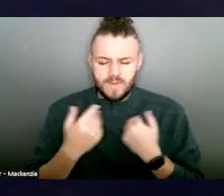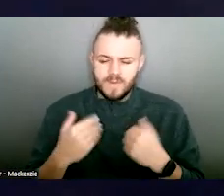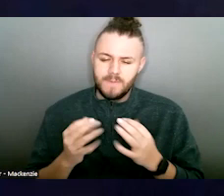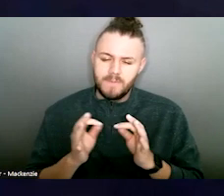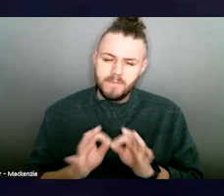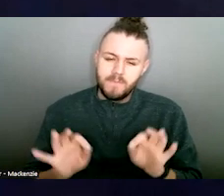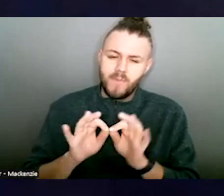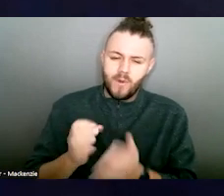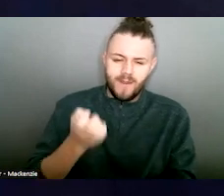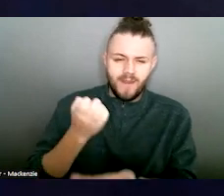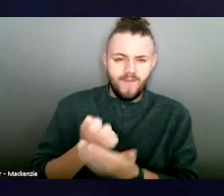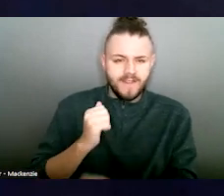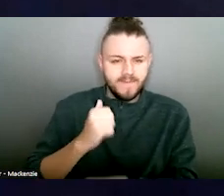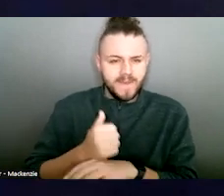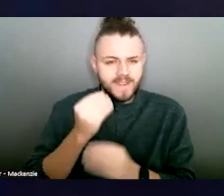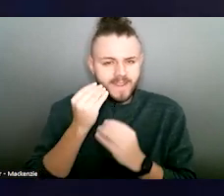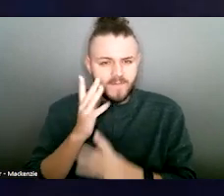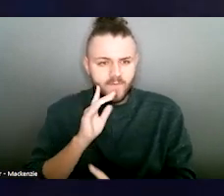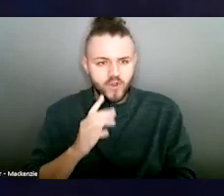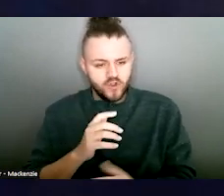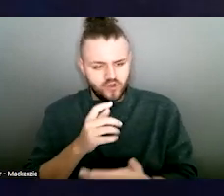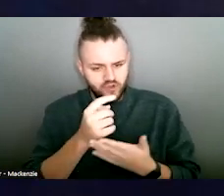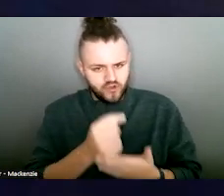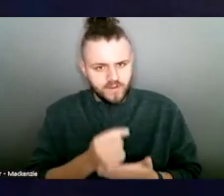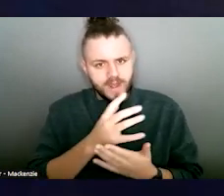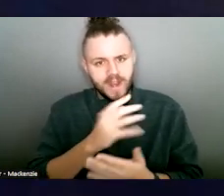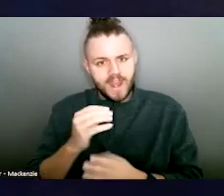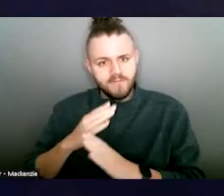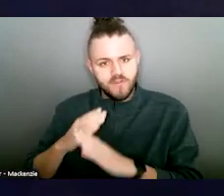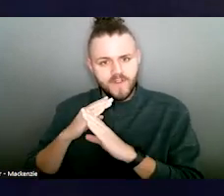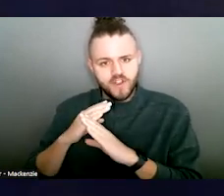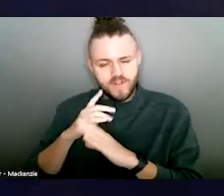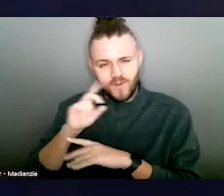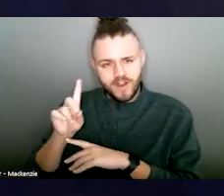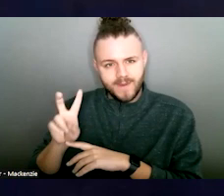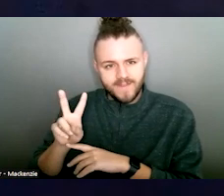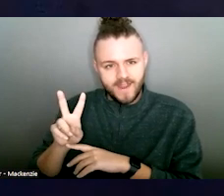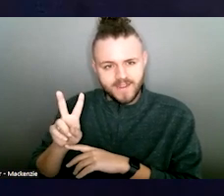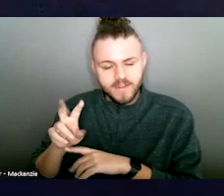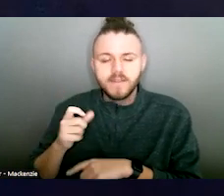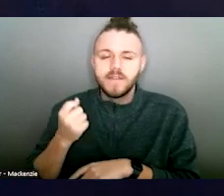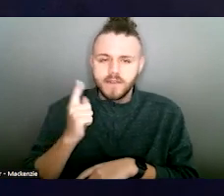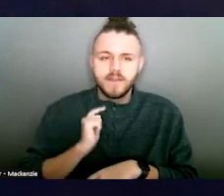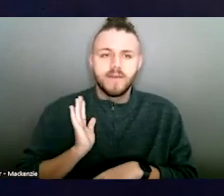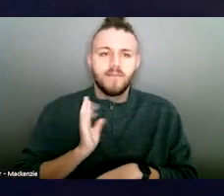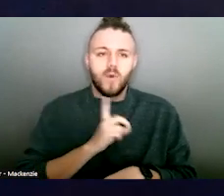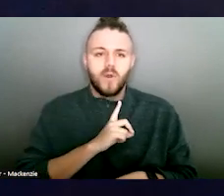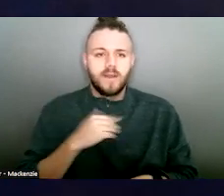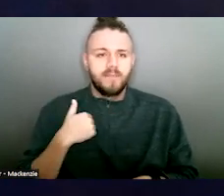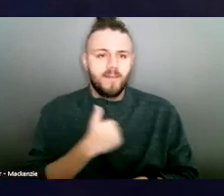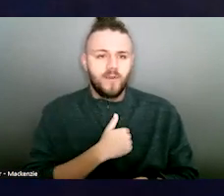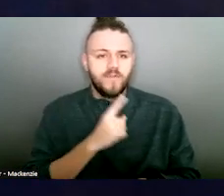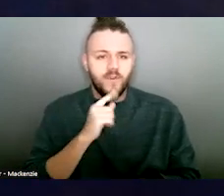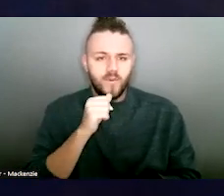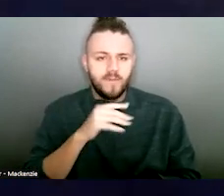-based information about treatment and prevention. I was a board member also for the Baddow Women's Chapter in Akron.